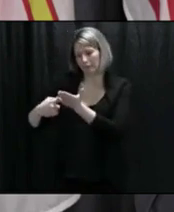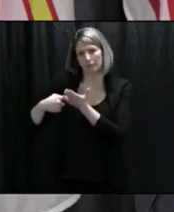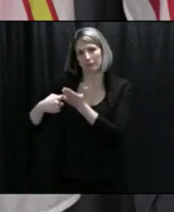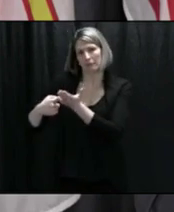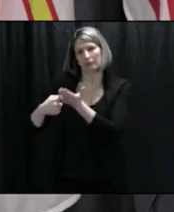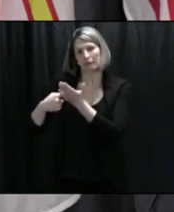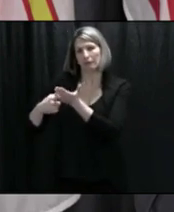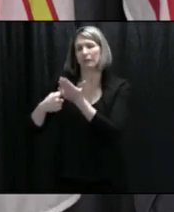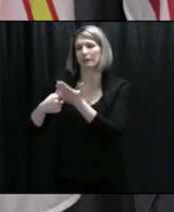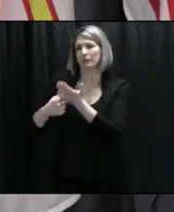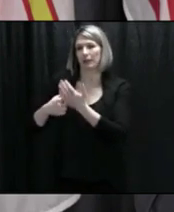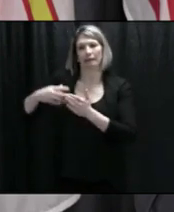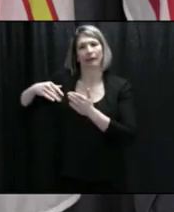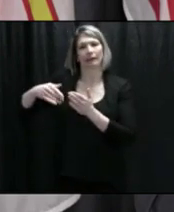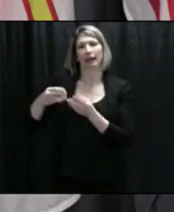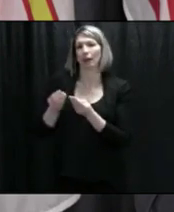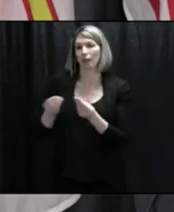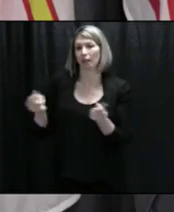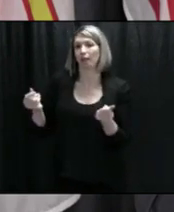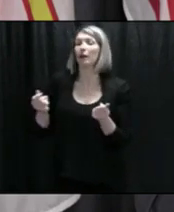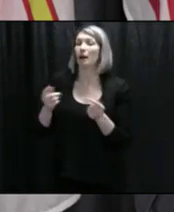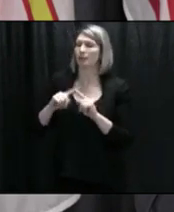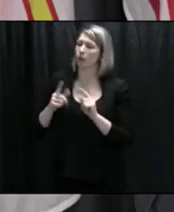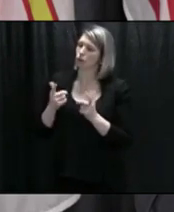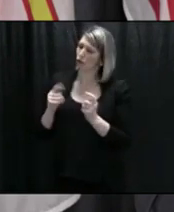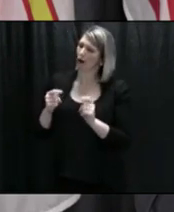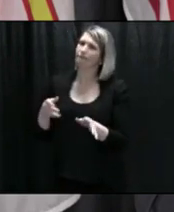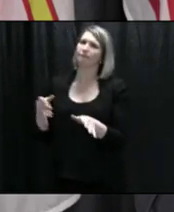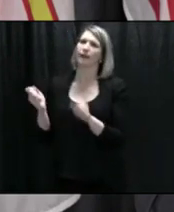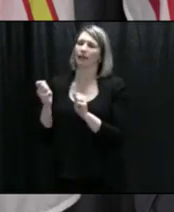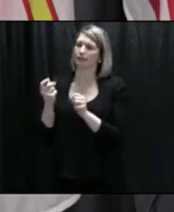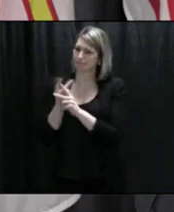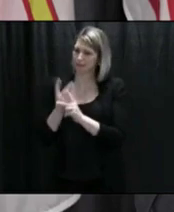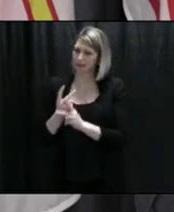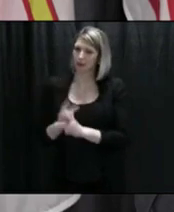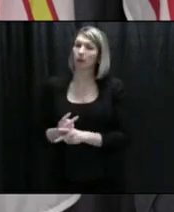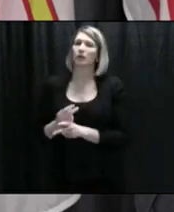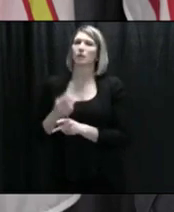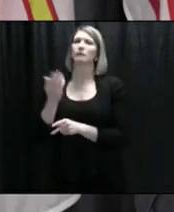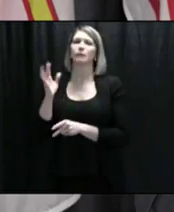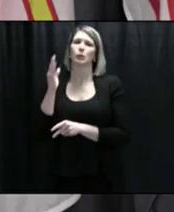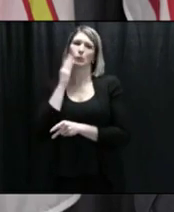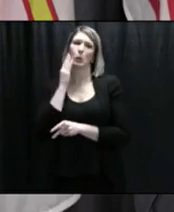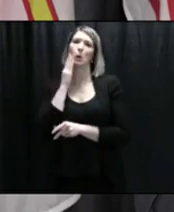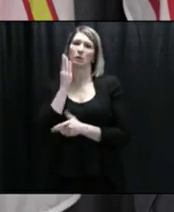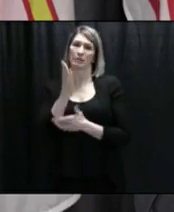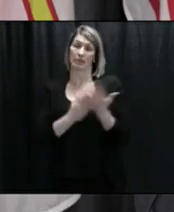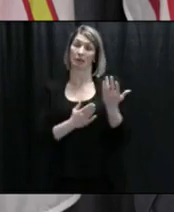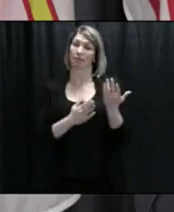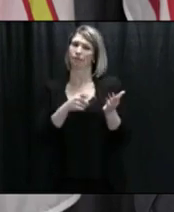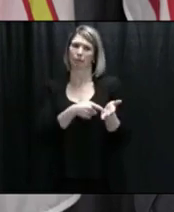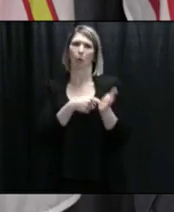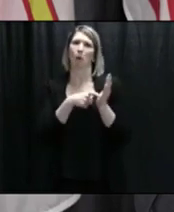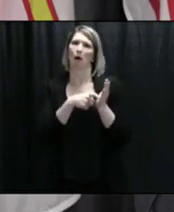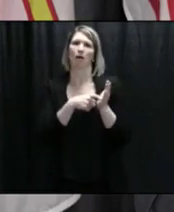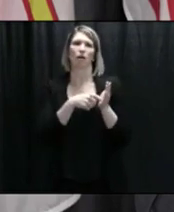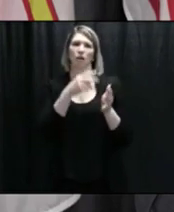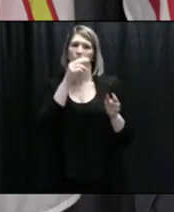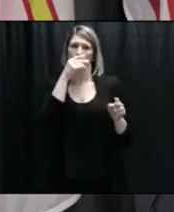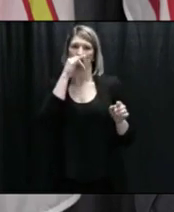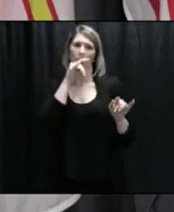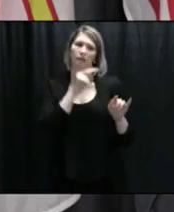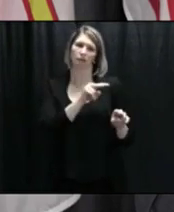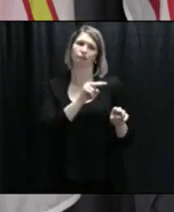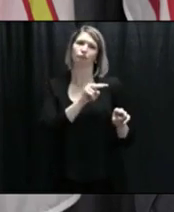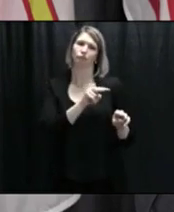the department. And we want to find a resolution now as quickly as possible, as we recognize there is a need for those that cannot find childcare spaces. And we want to